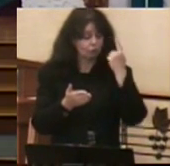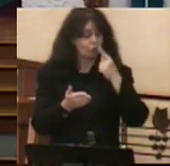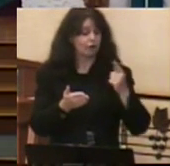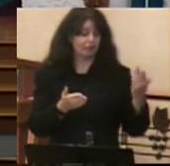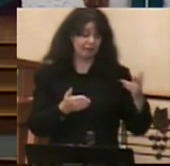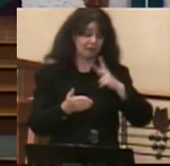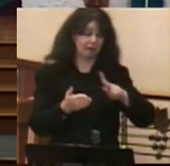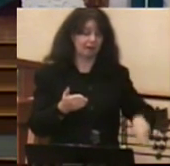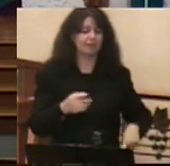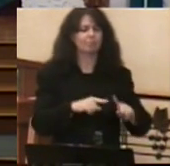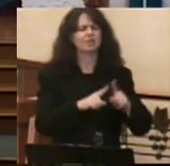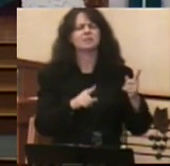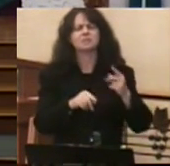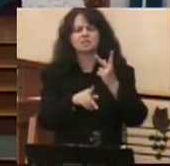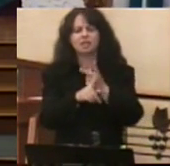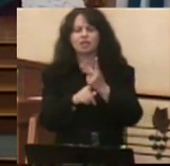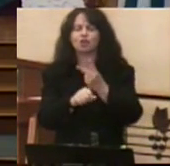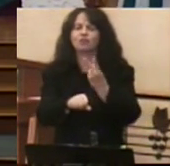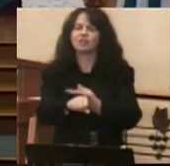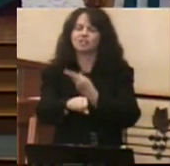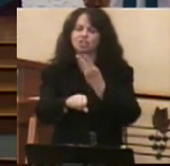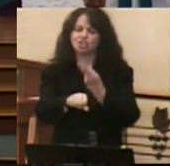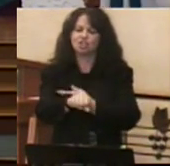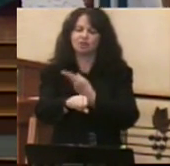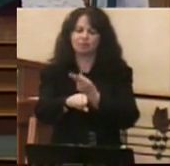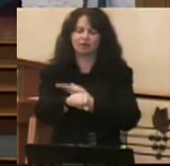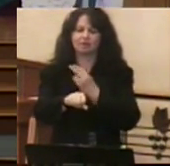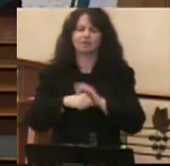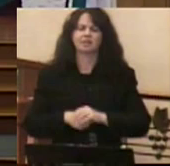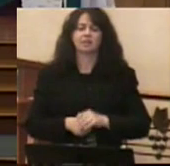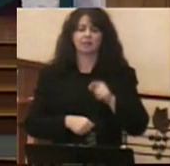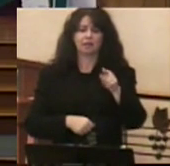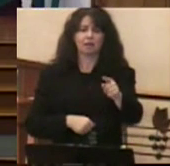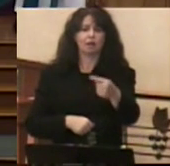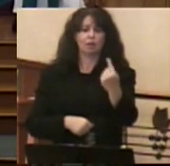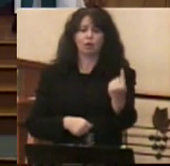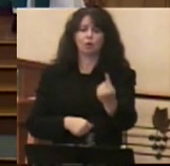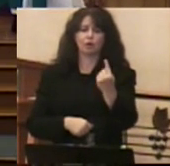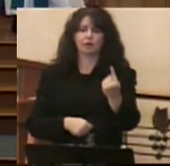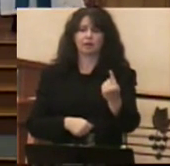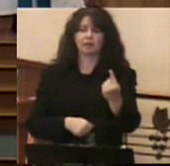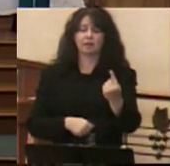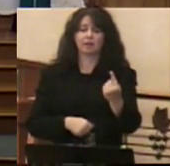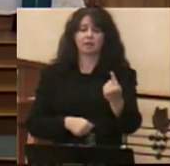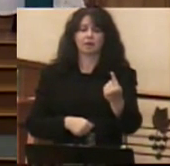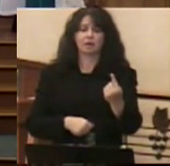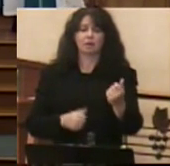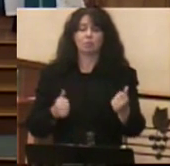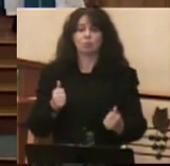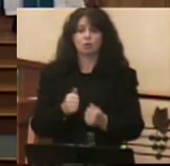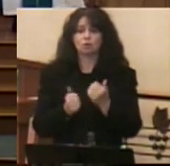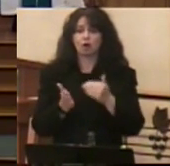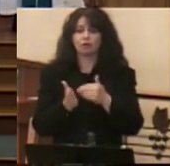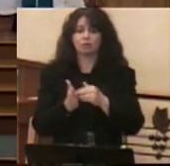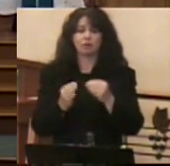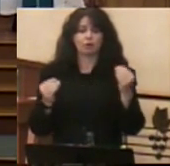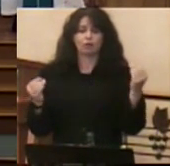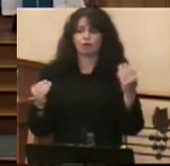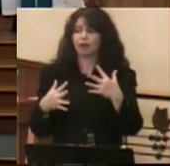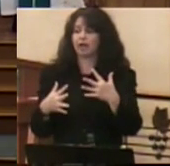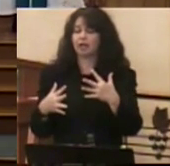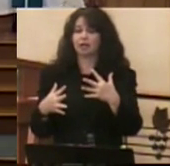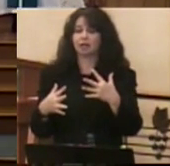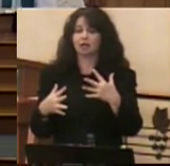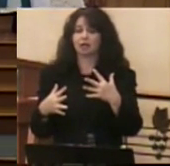Surely there were times when David, all alone, a little boy in the wilderness, was afraid, and yet he